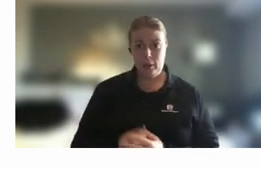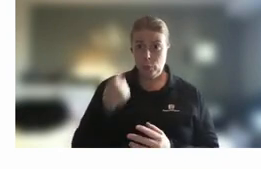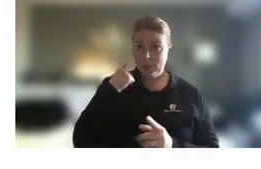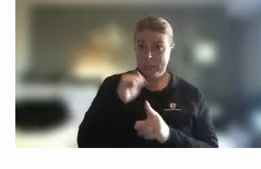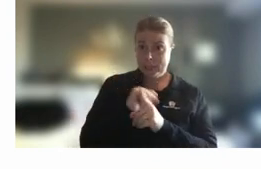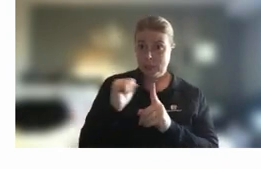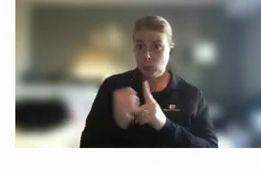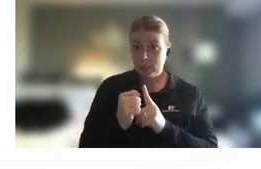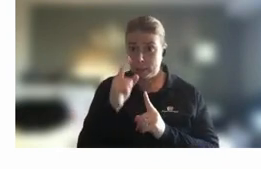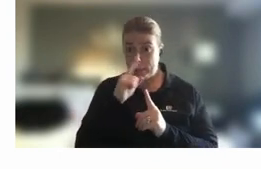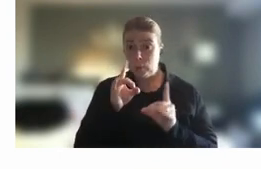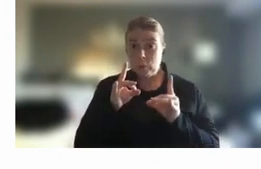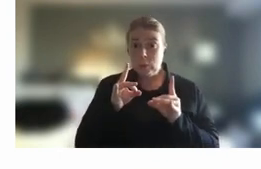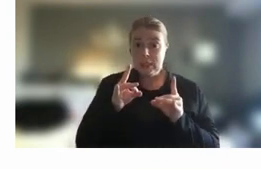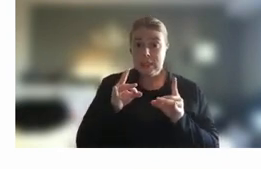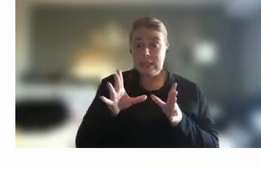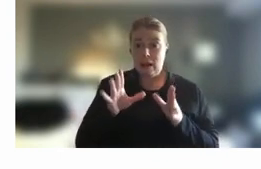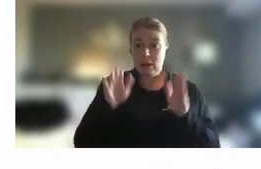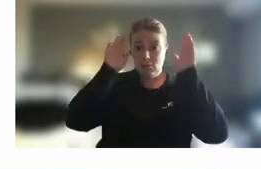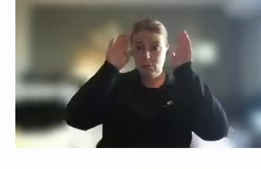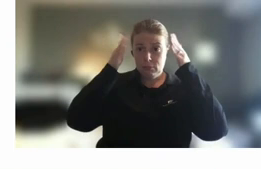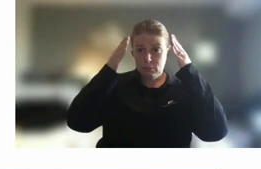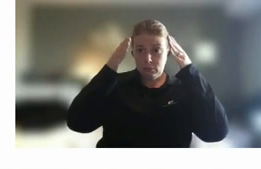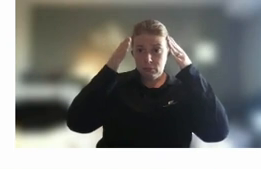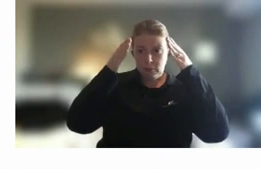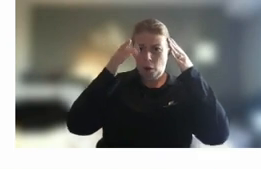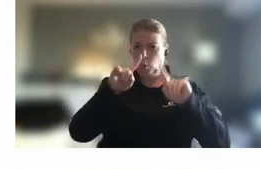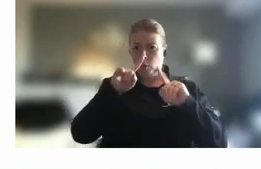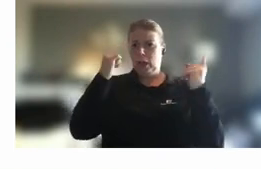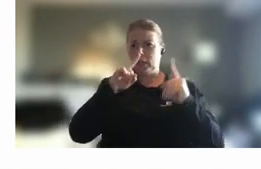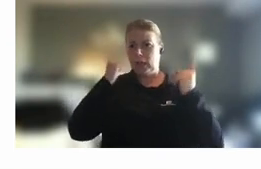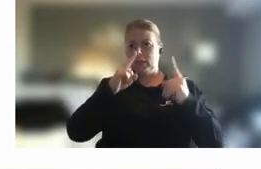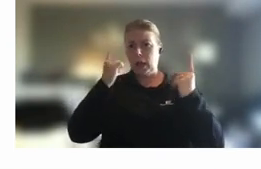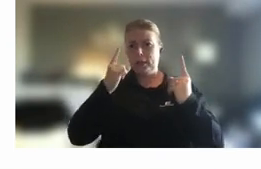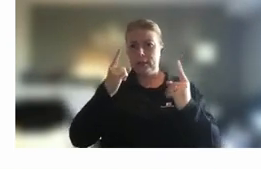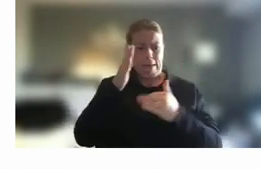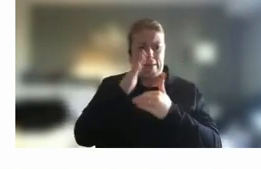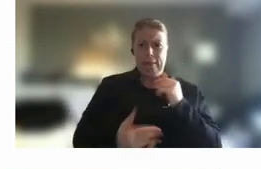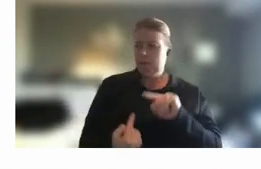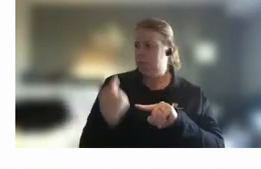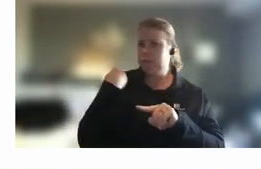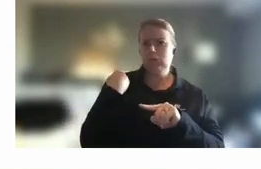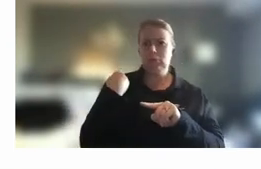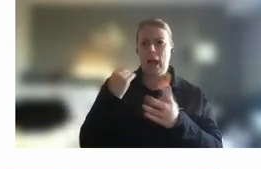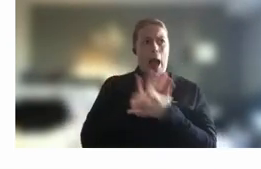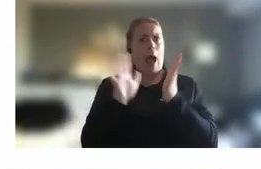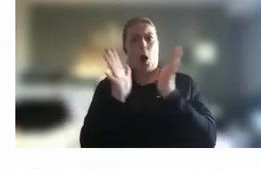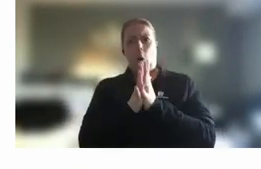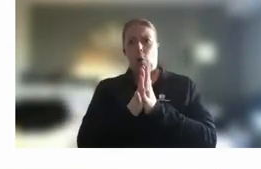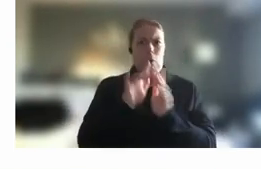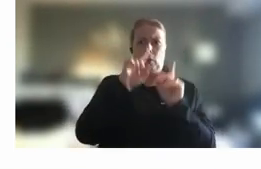start with a much more closed mindset we couldn't possibly do that we've never done it that way before how could we possibly